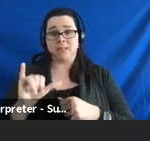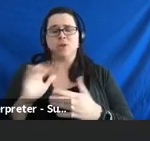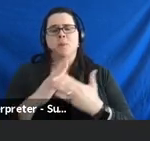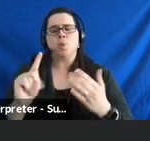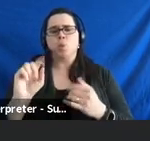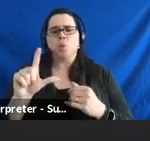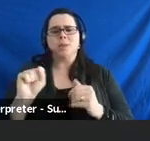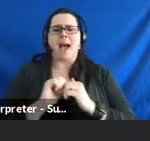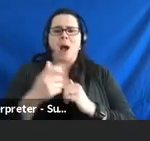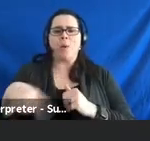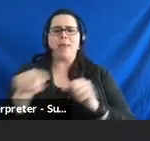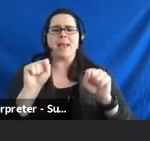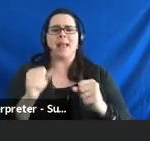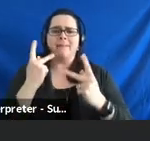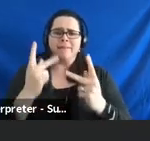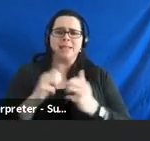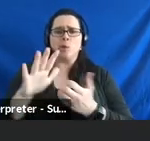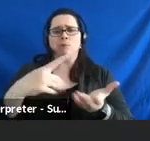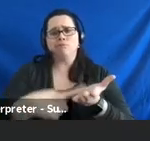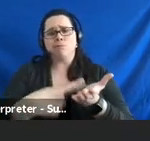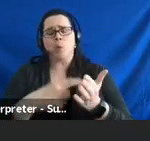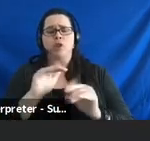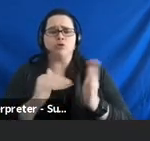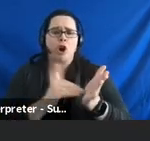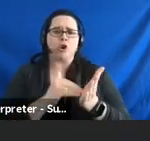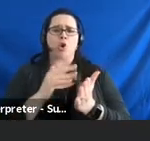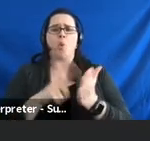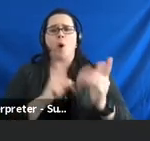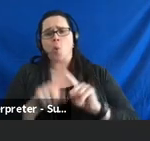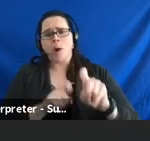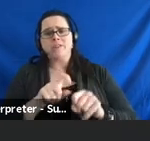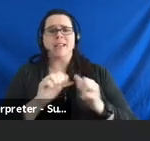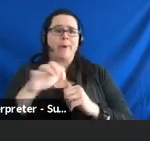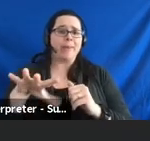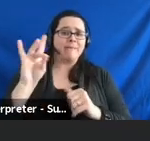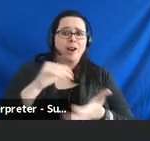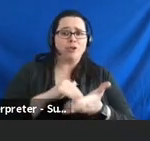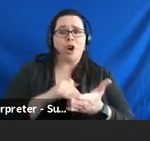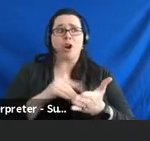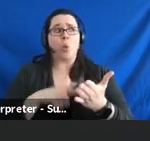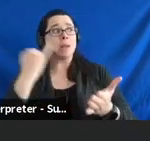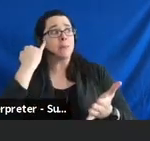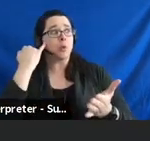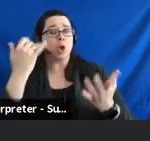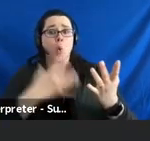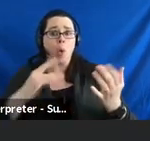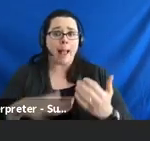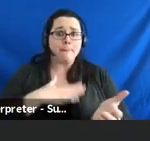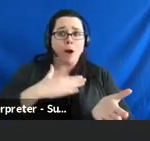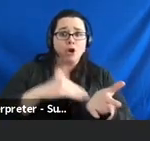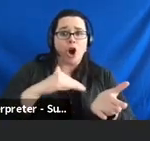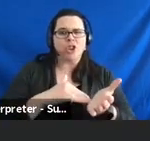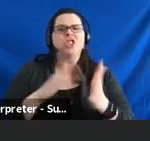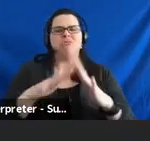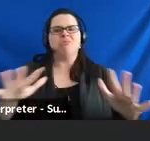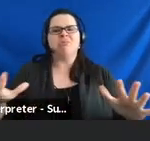tools about how they can visit with their doctor, what questions they should ask, how they find a doctor, what if they don't like their doctor, those types of things. So,